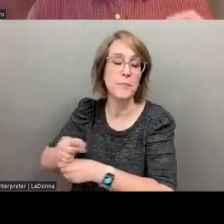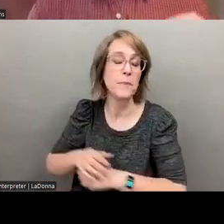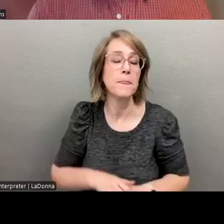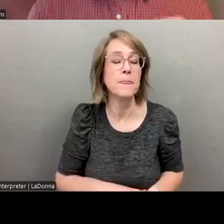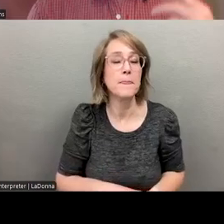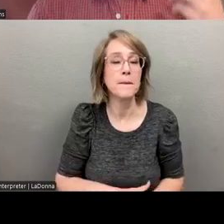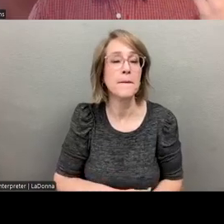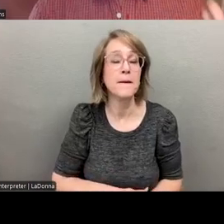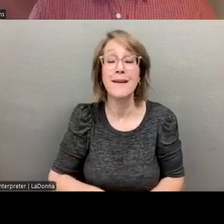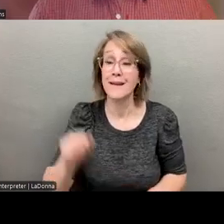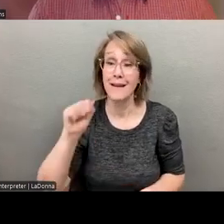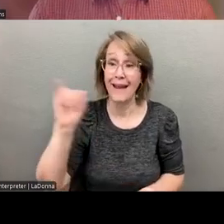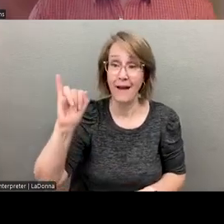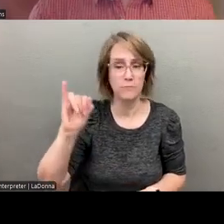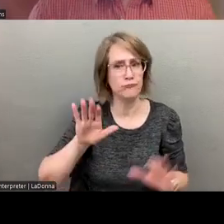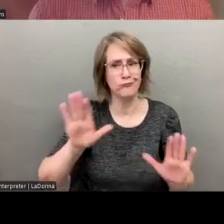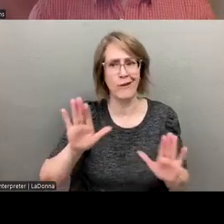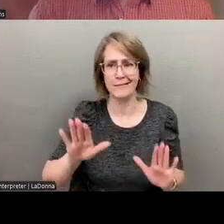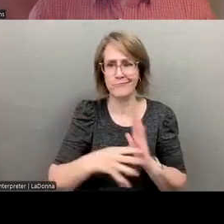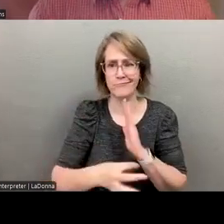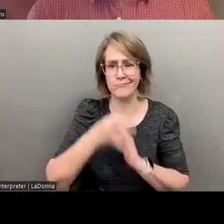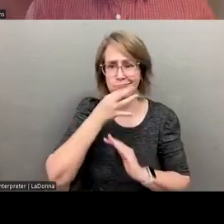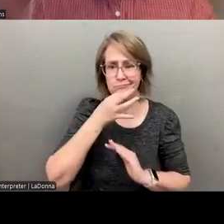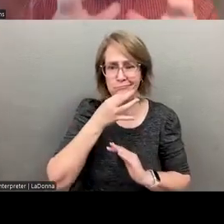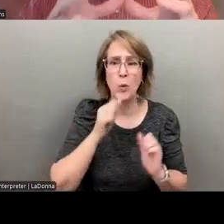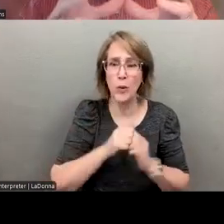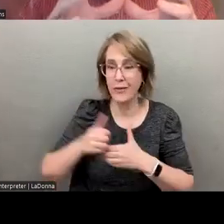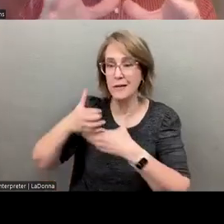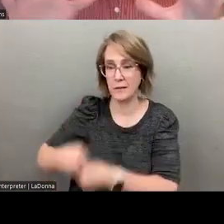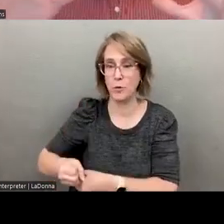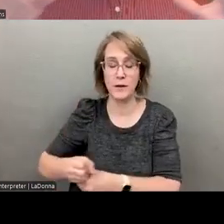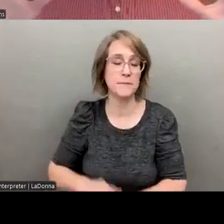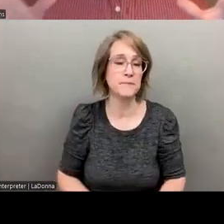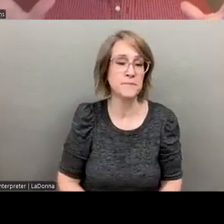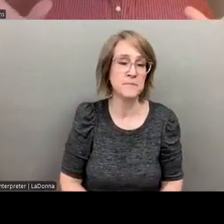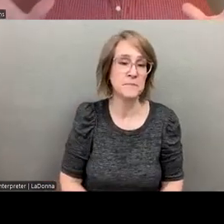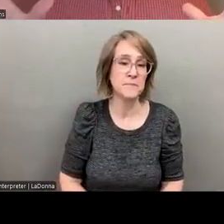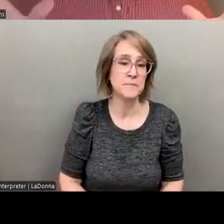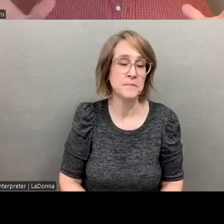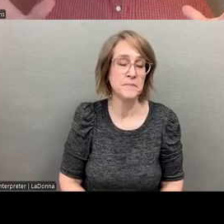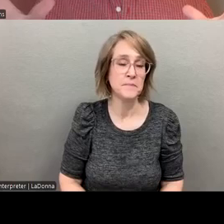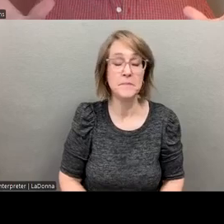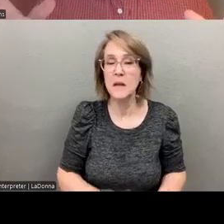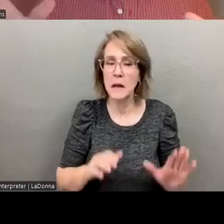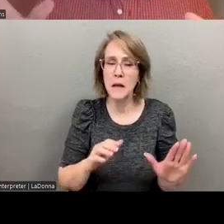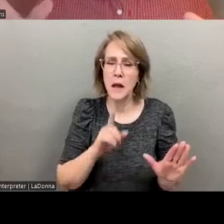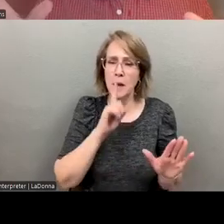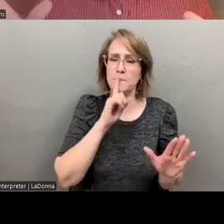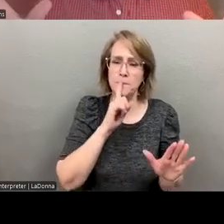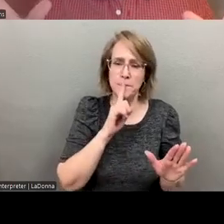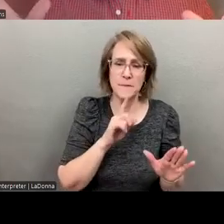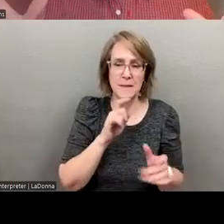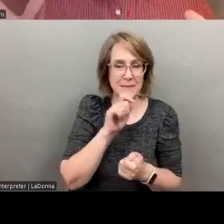And AI is quite good at that. Um, stepping away from crisis care specifically within,